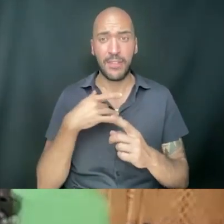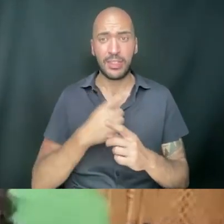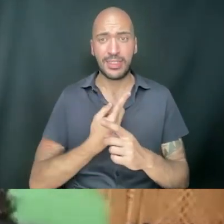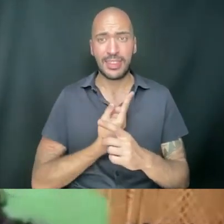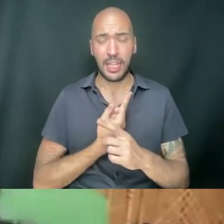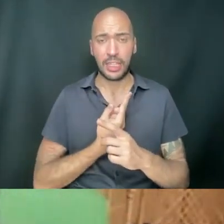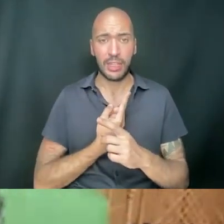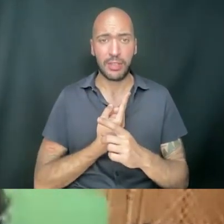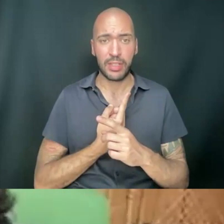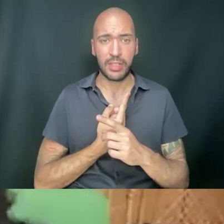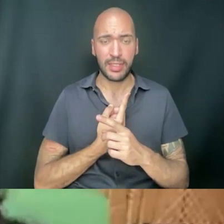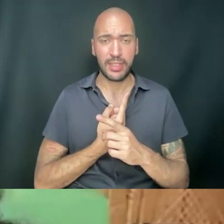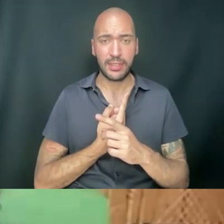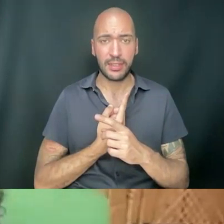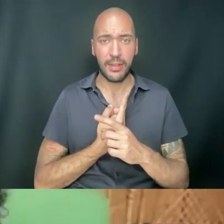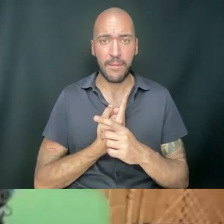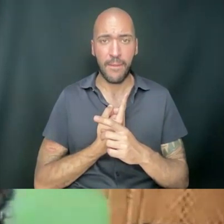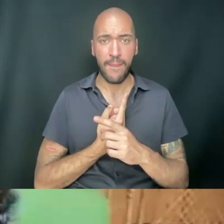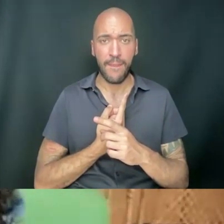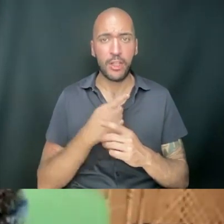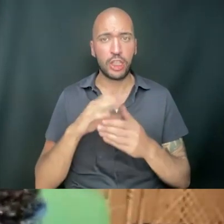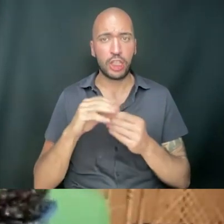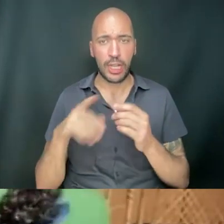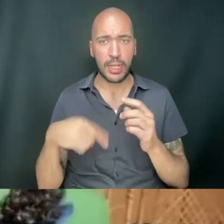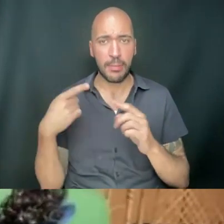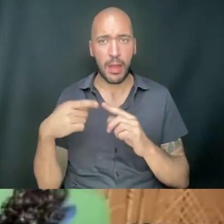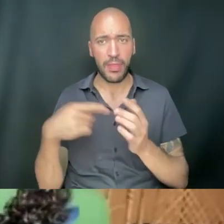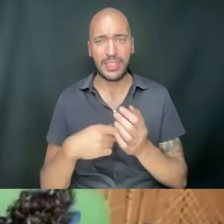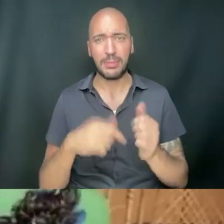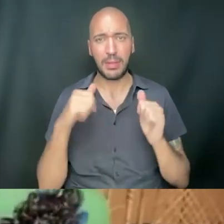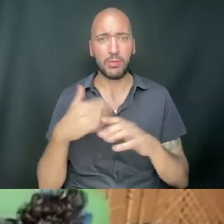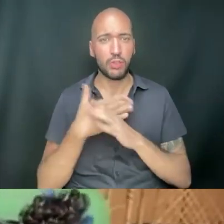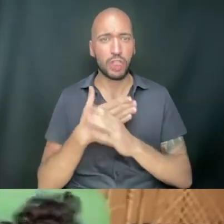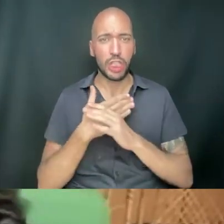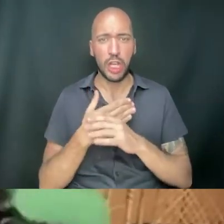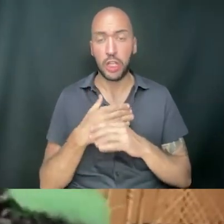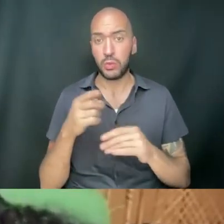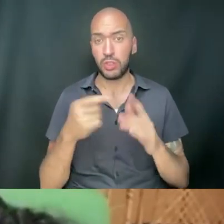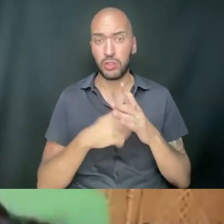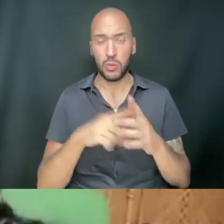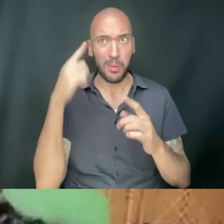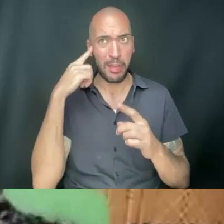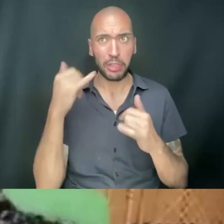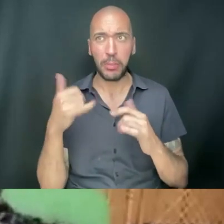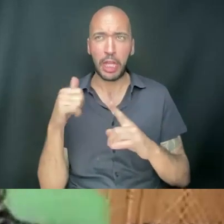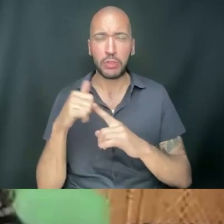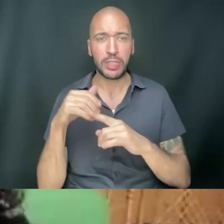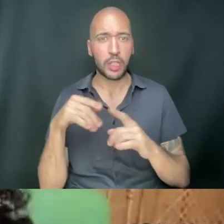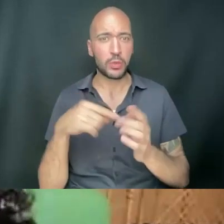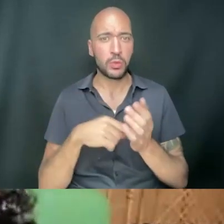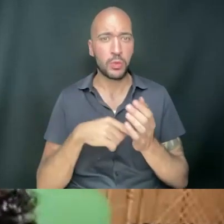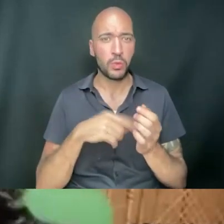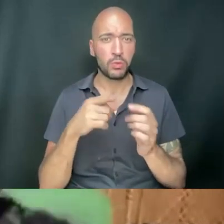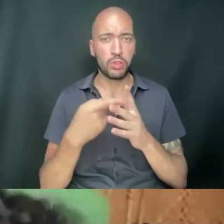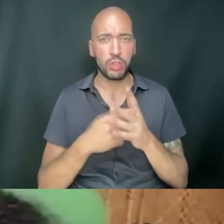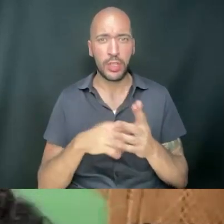work is talking about it and being able to share, because you can start, your mind starts to play tricks on you, right? Your mind, you